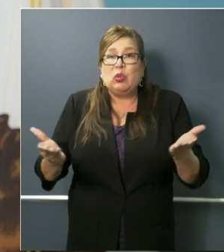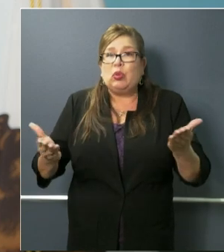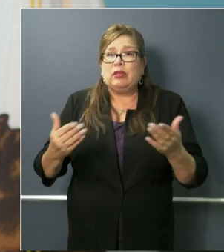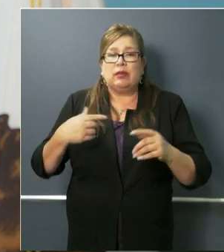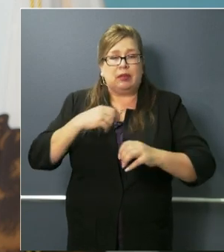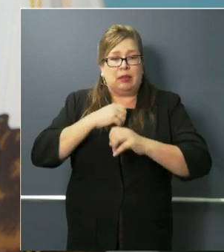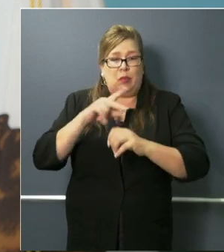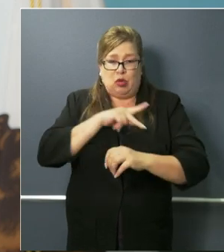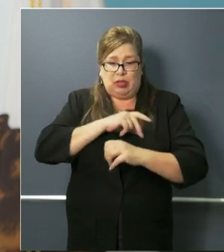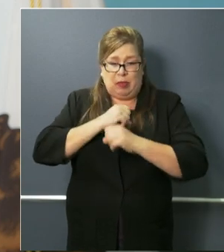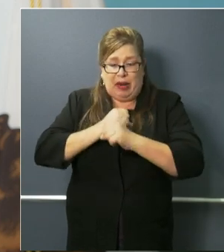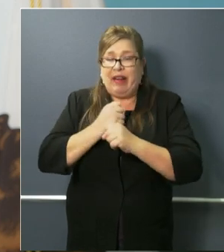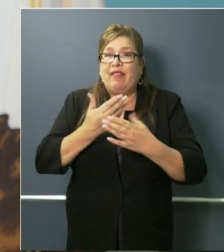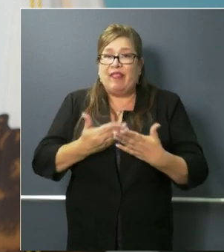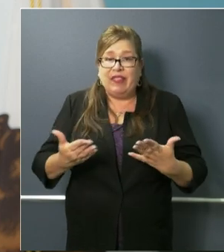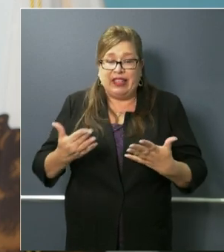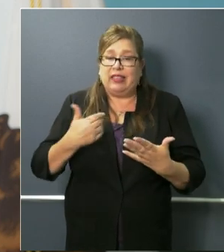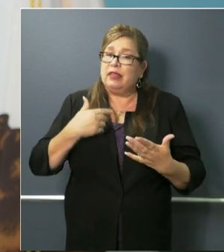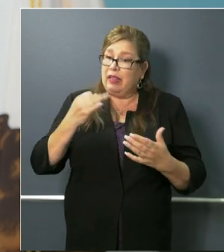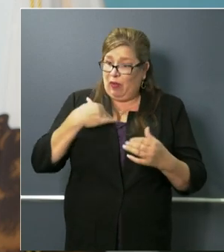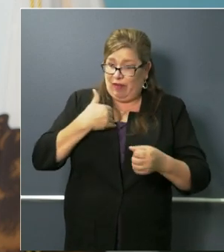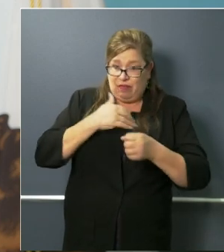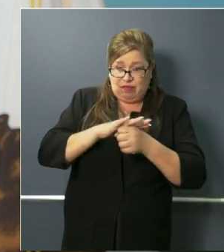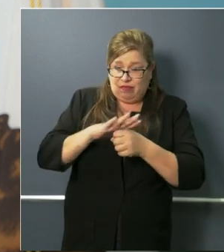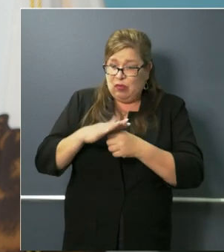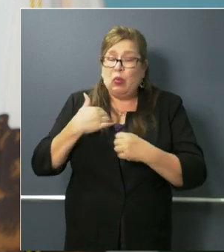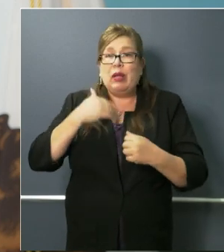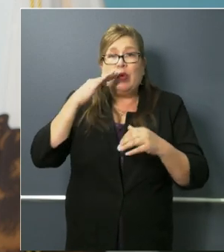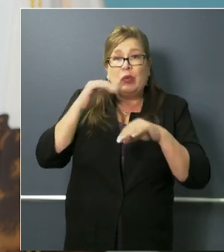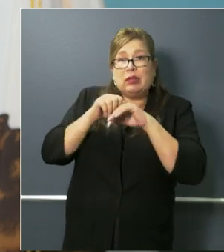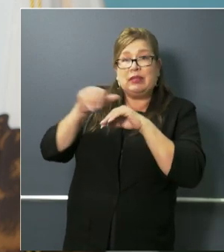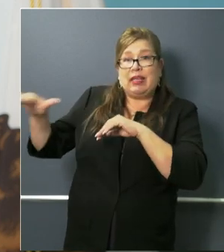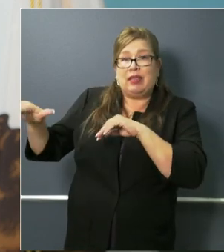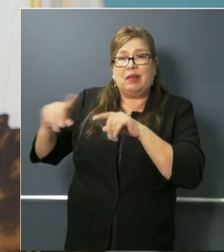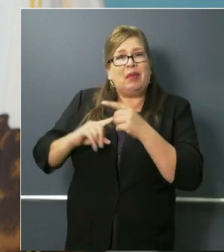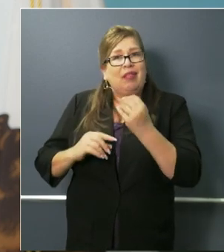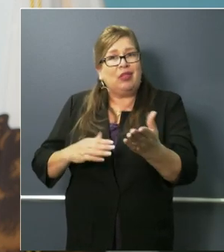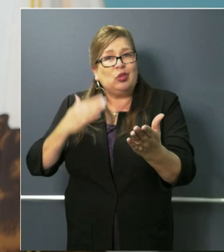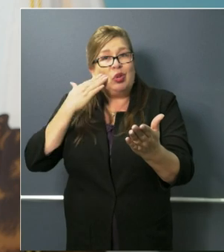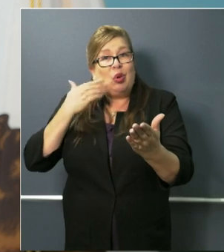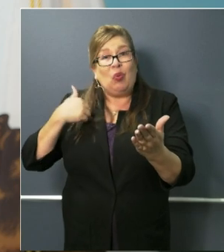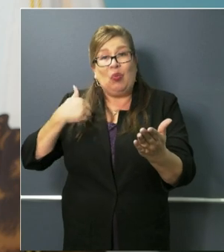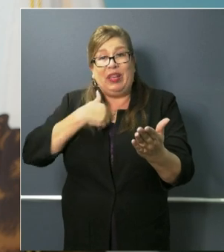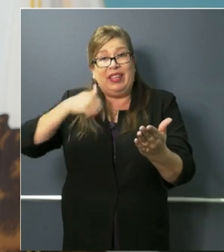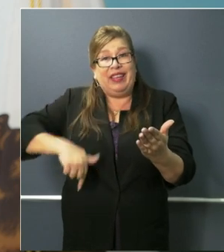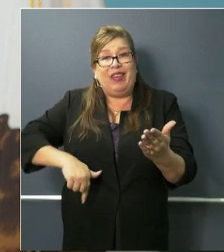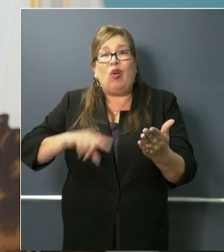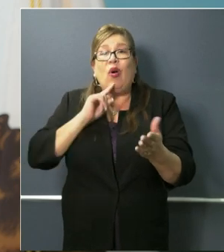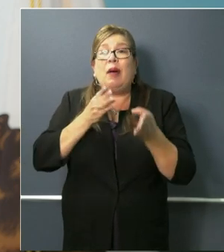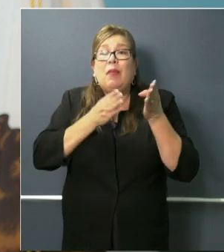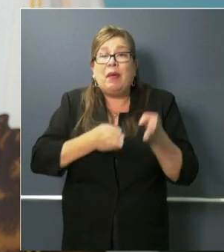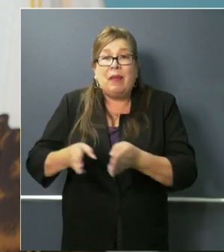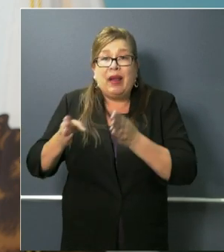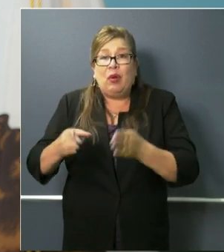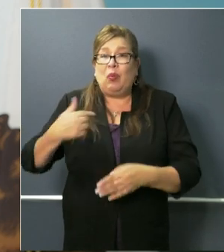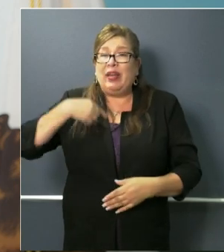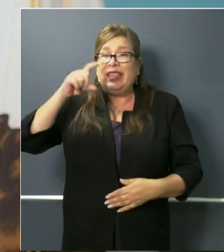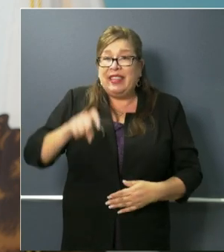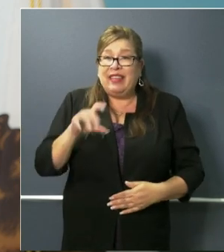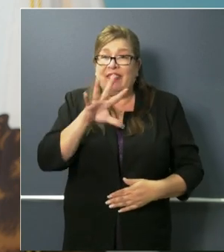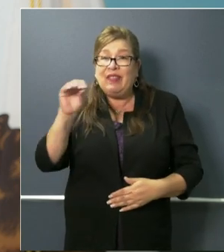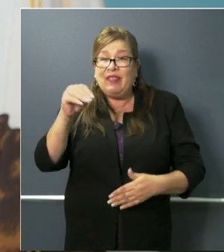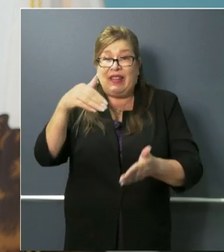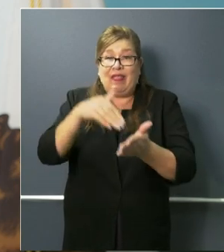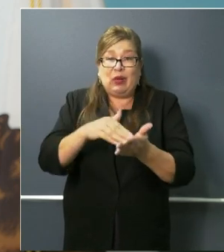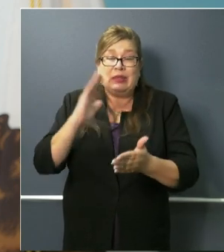we would consider doing that but let me just make this clear we are preparing for a scenario where we need 50 000 beds we need